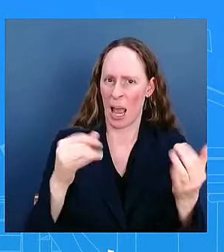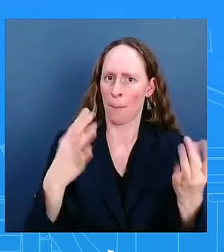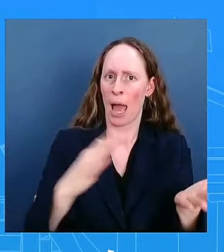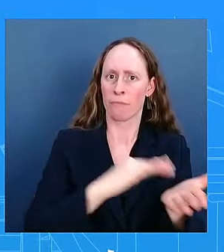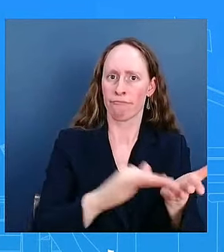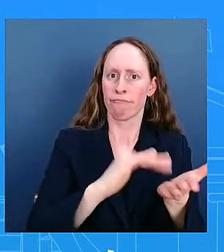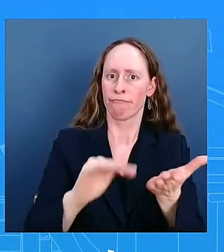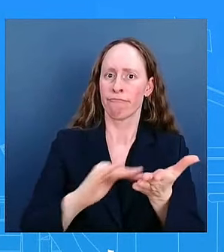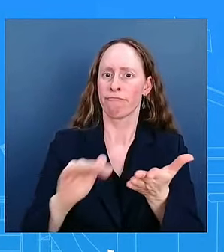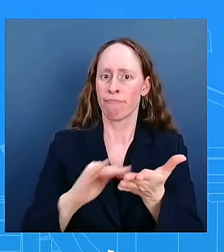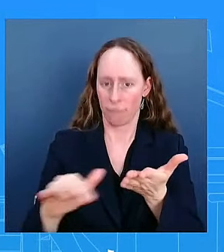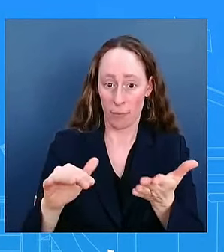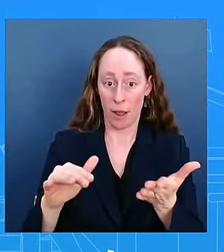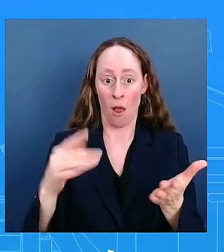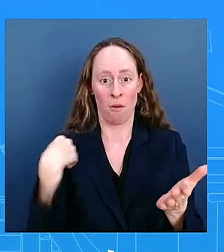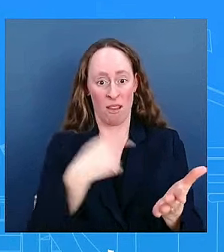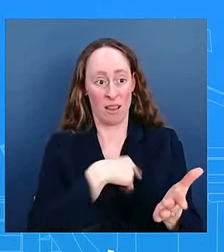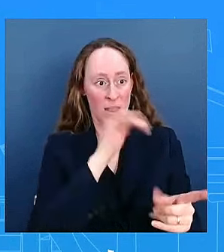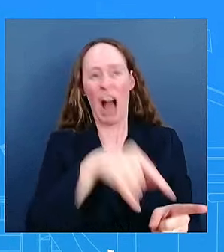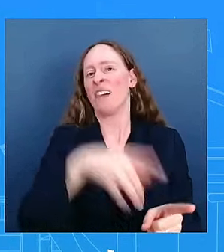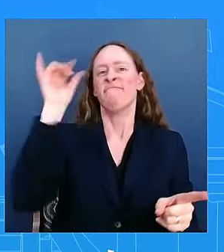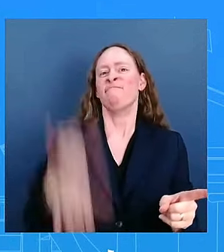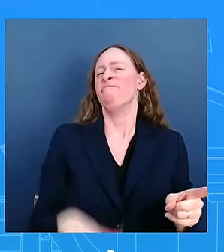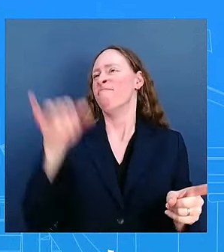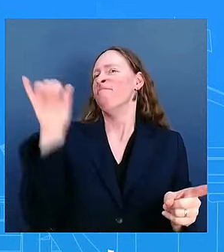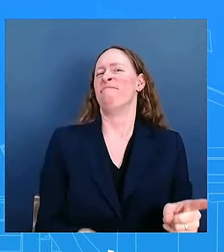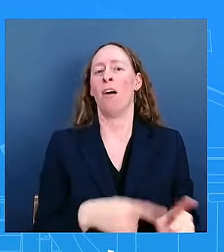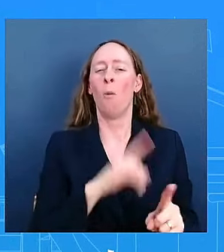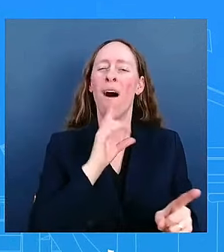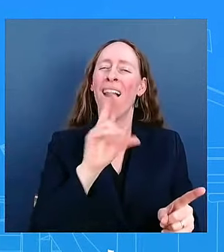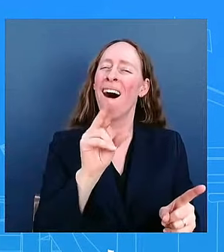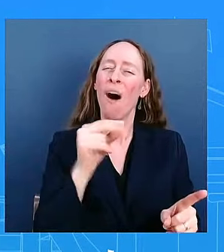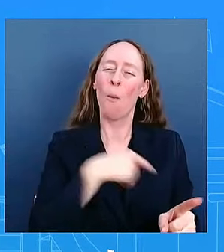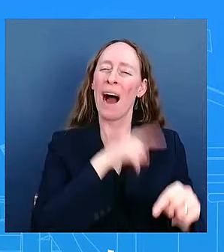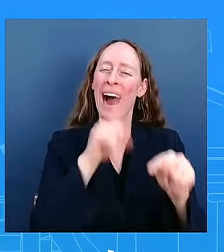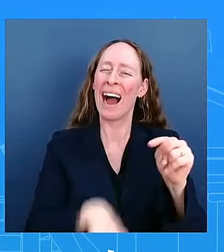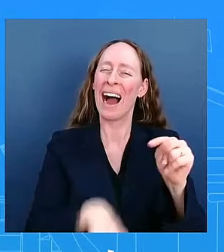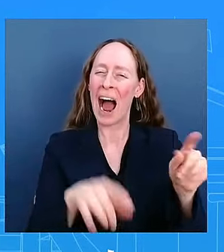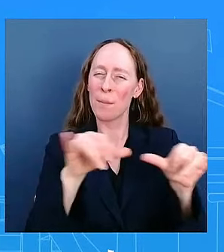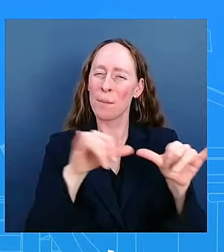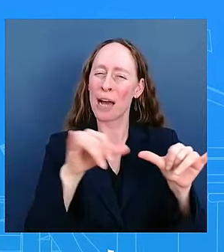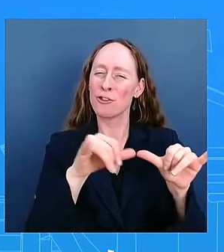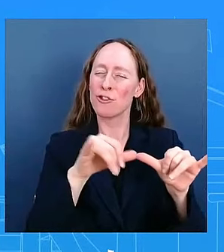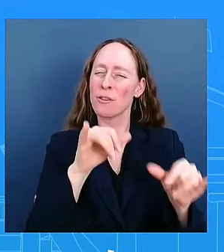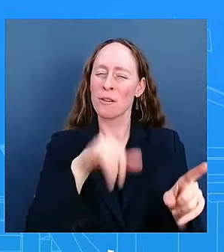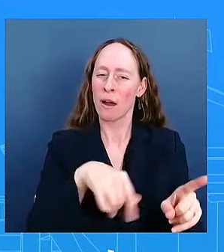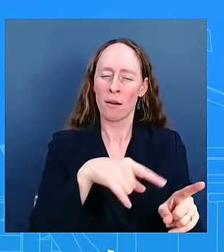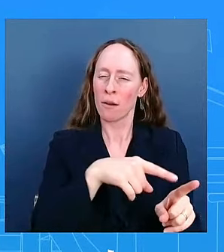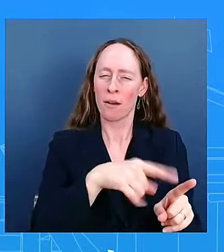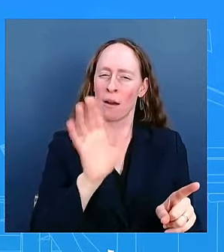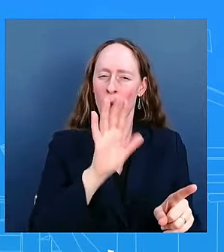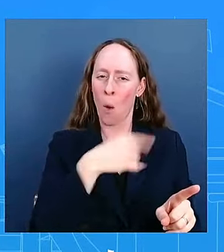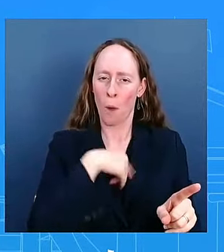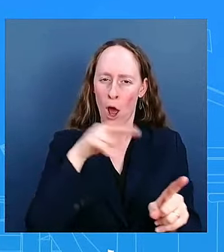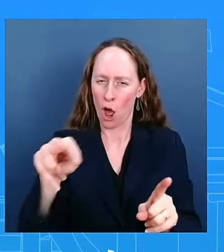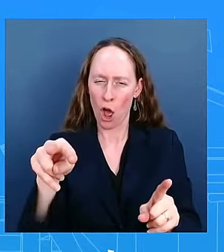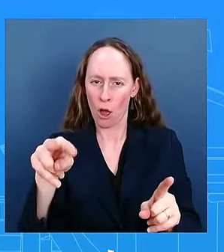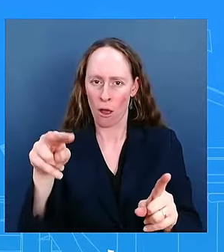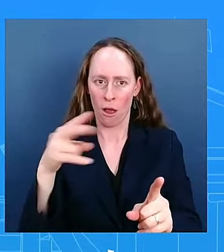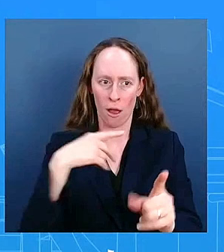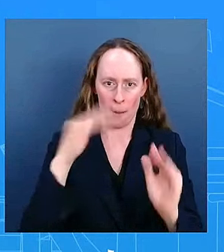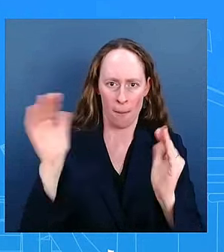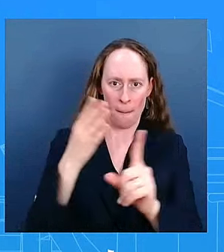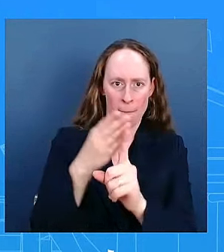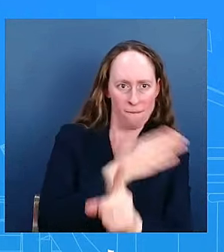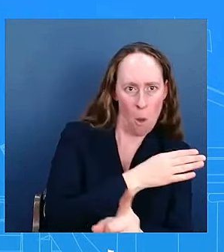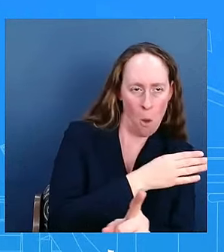compare to a period say before the pandemic to where we are now and if you do that you see uh wages are up you see incomes are up just